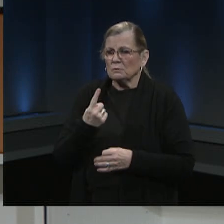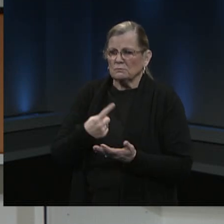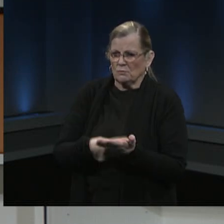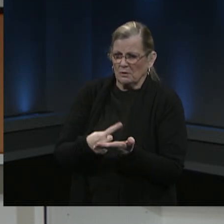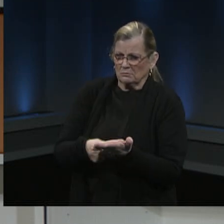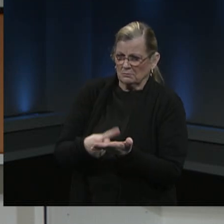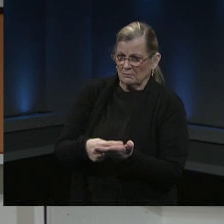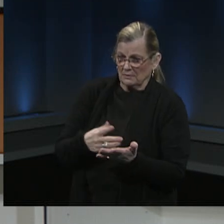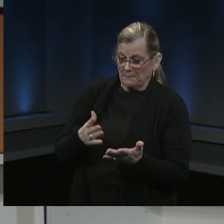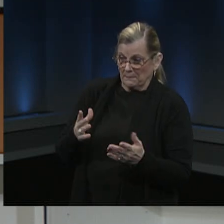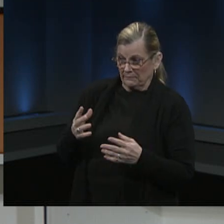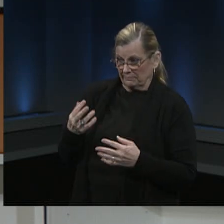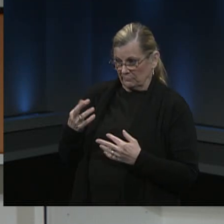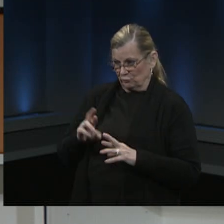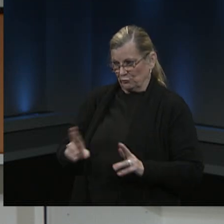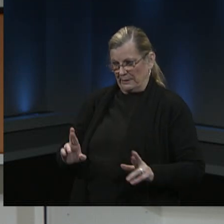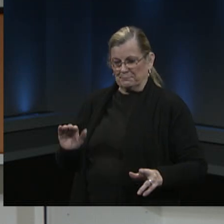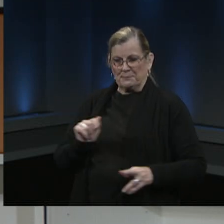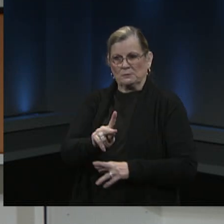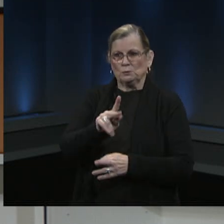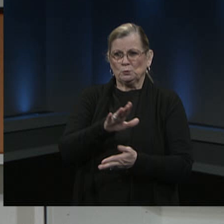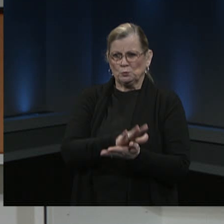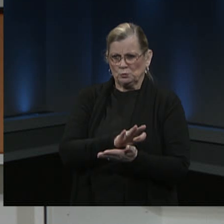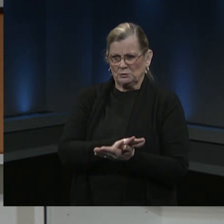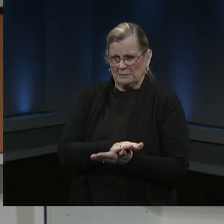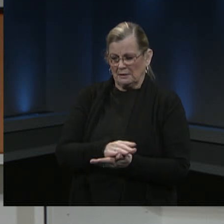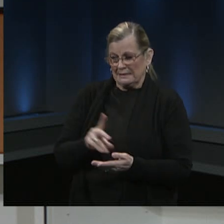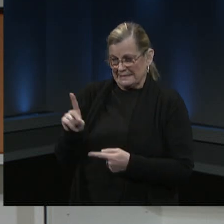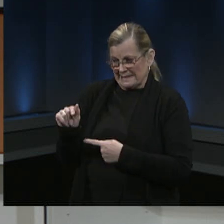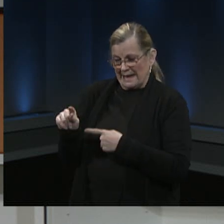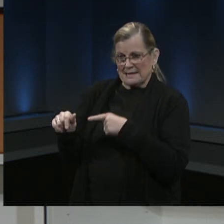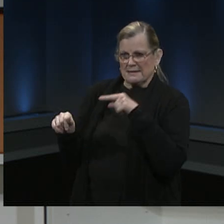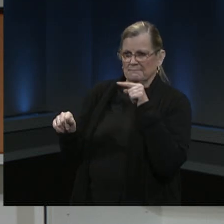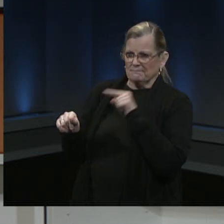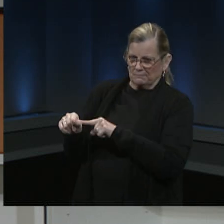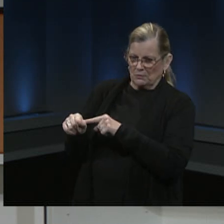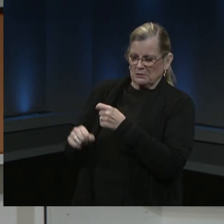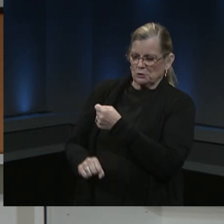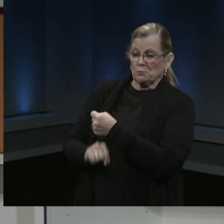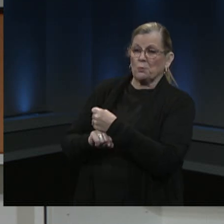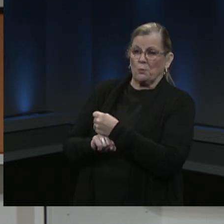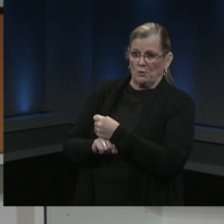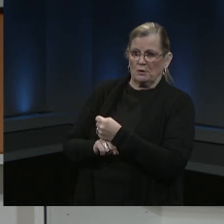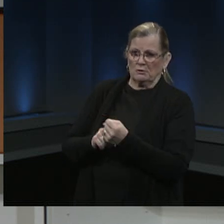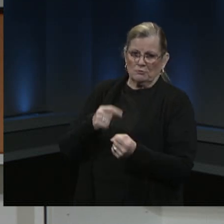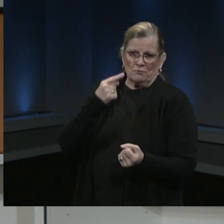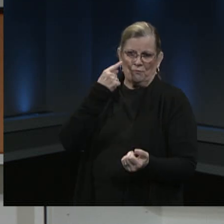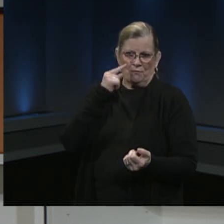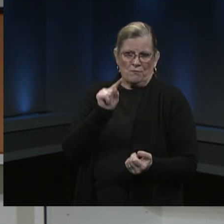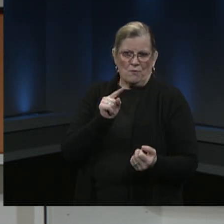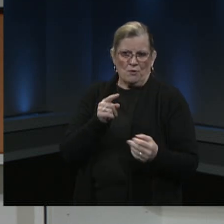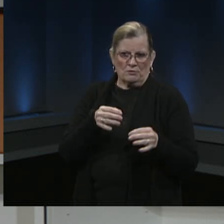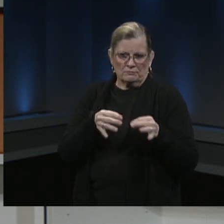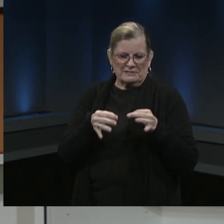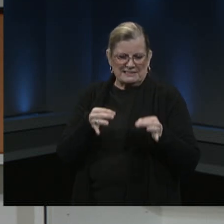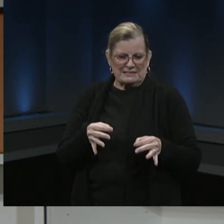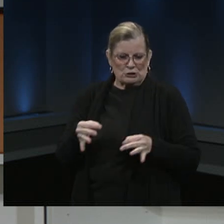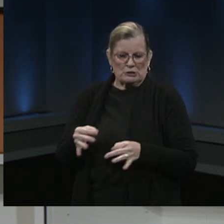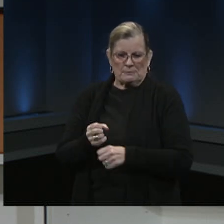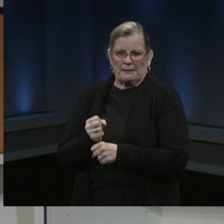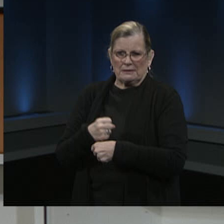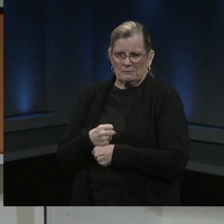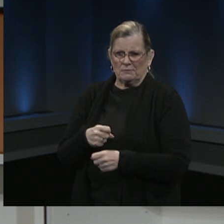for in-person learning is being data-driven in our decision-making. And thank you also, Dr. Schwartz, for sharing